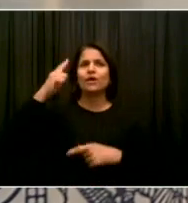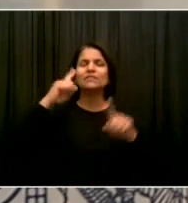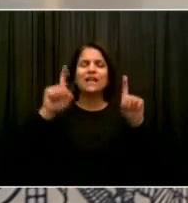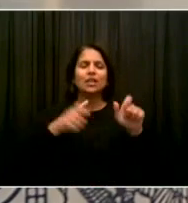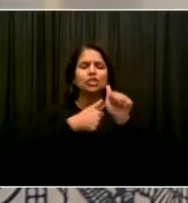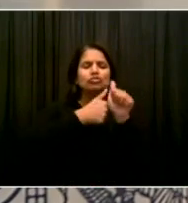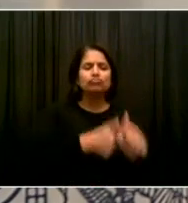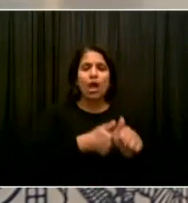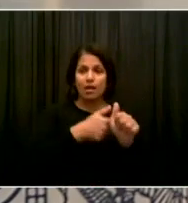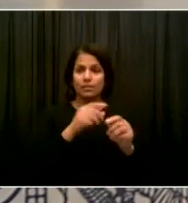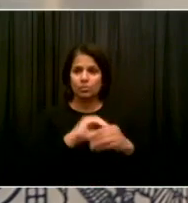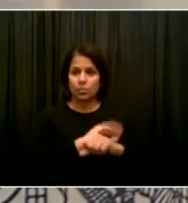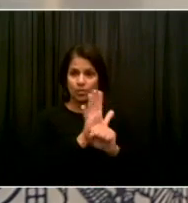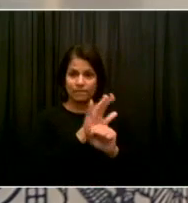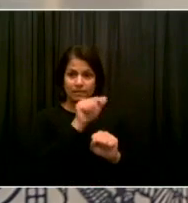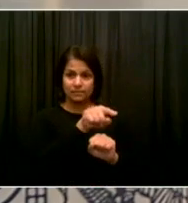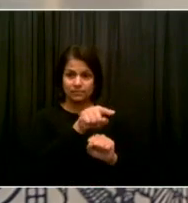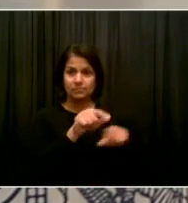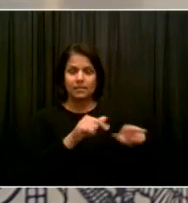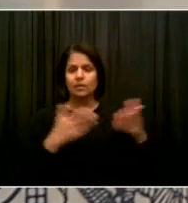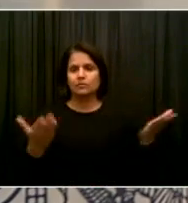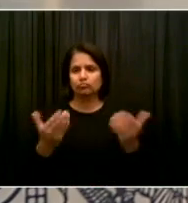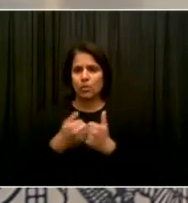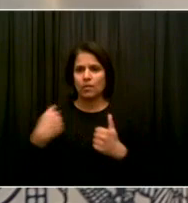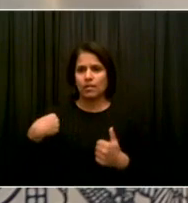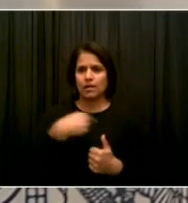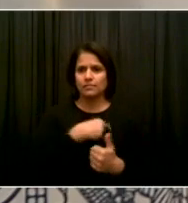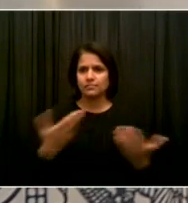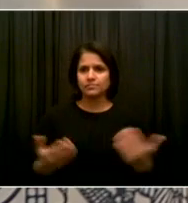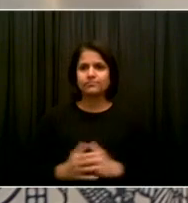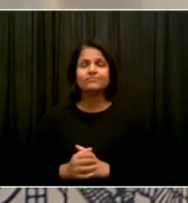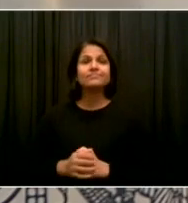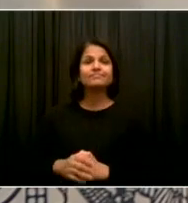Our first question for today goes to Andrew Sif from NBC.